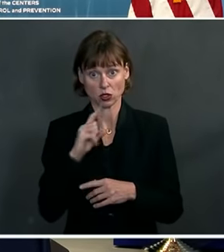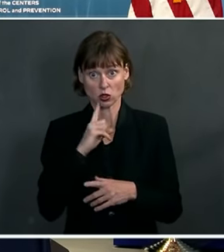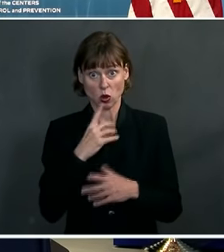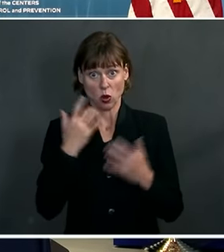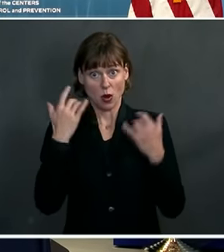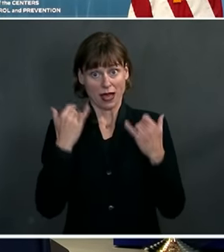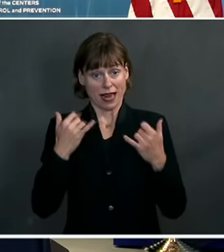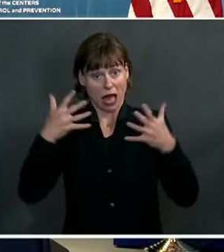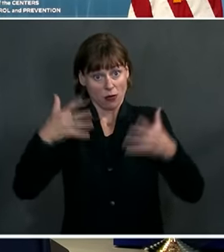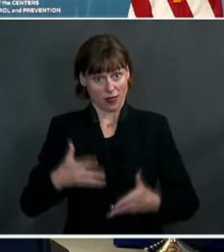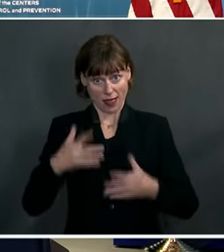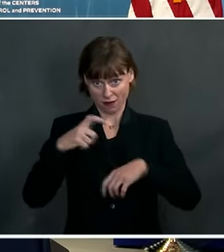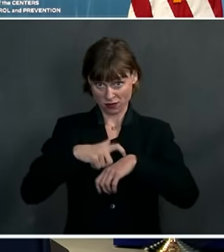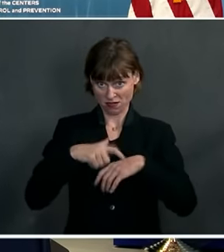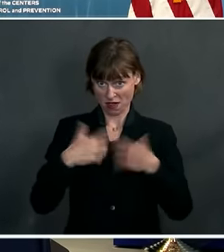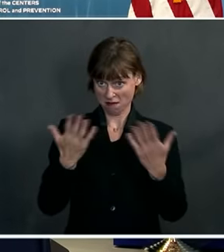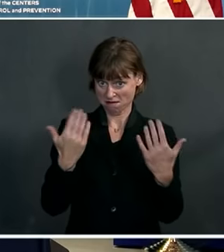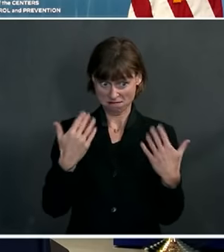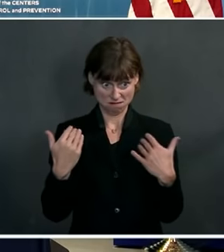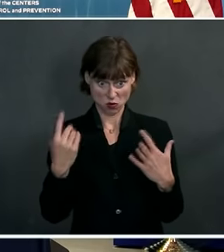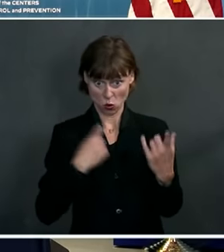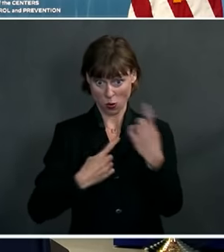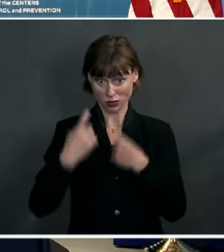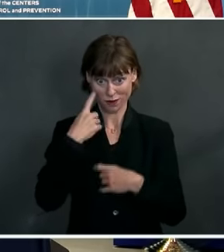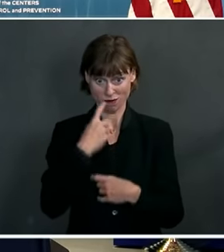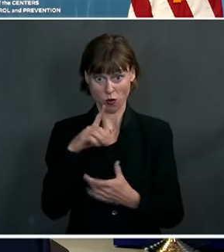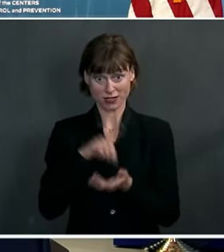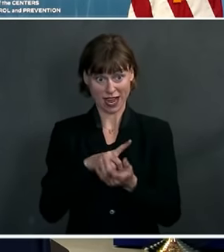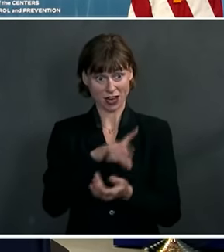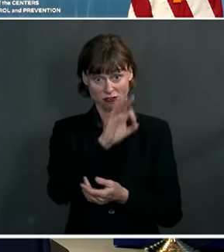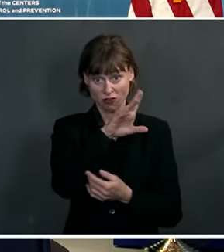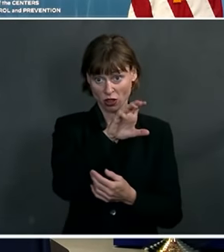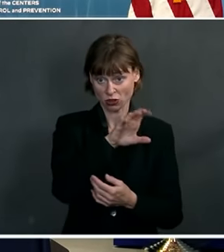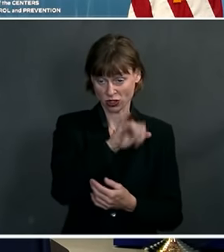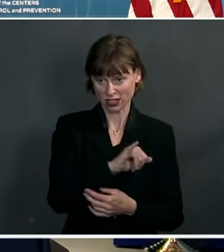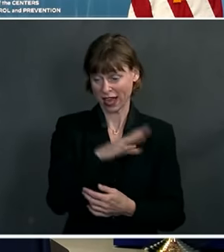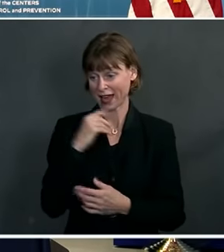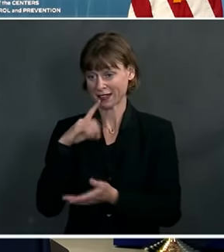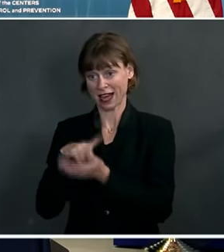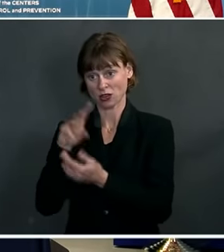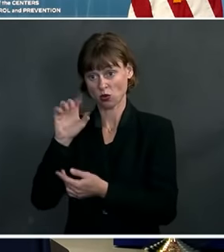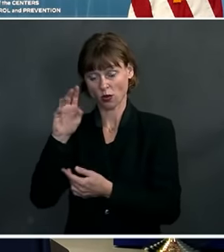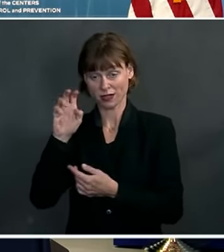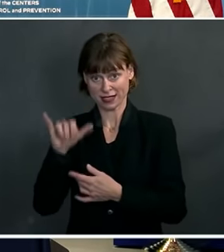the balance of our time taking questions for Dr. Walensky, Dr. Fauci, and myself.